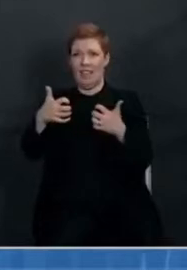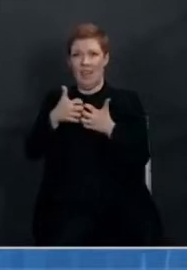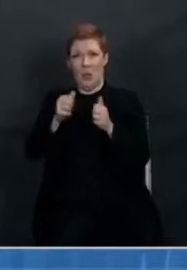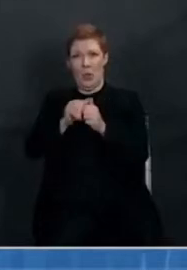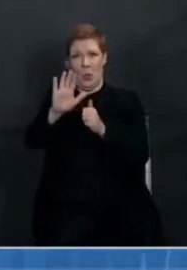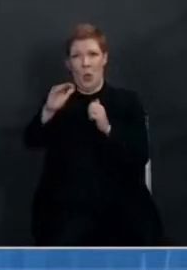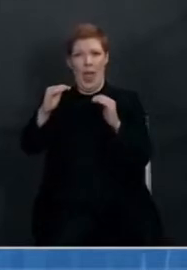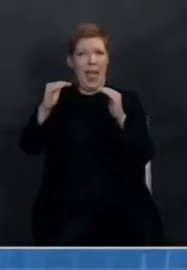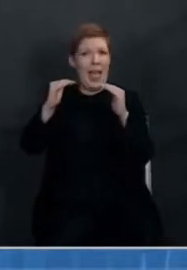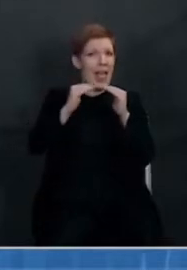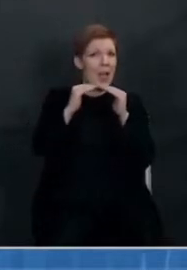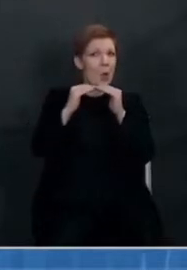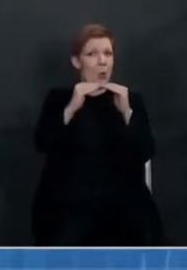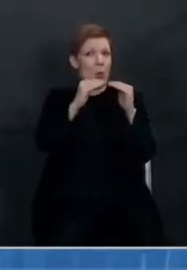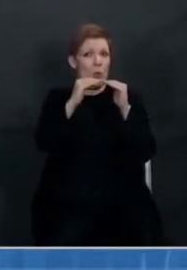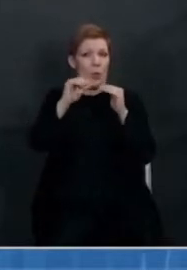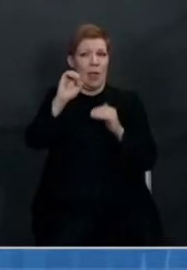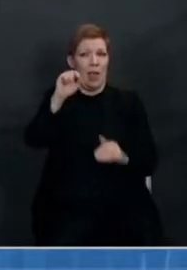goals?